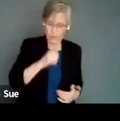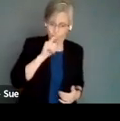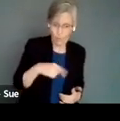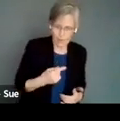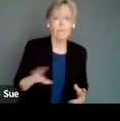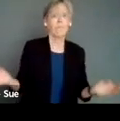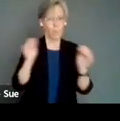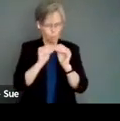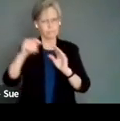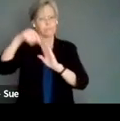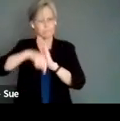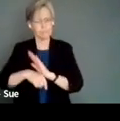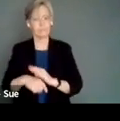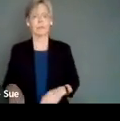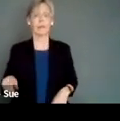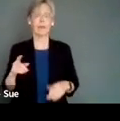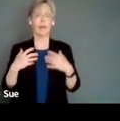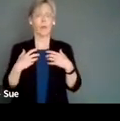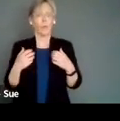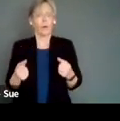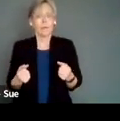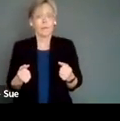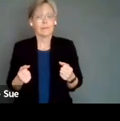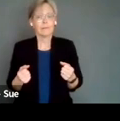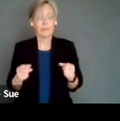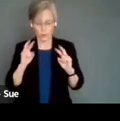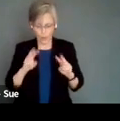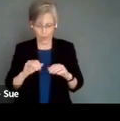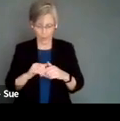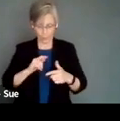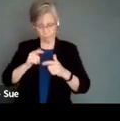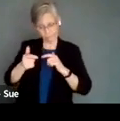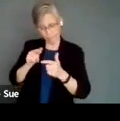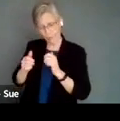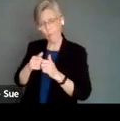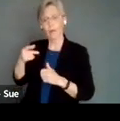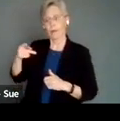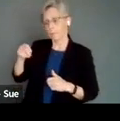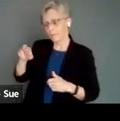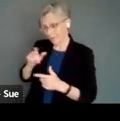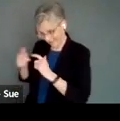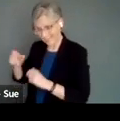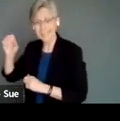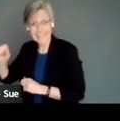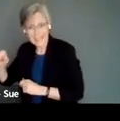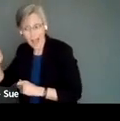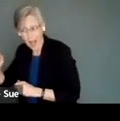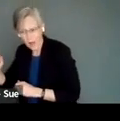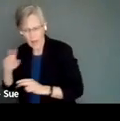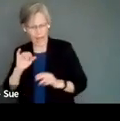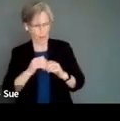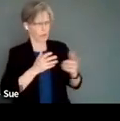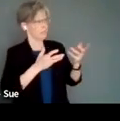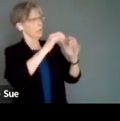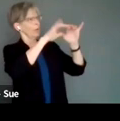is not just, you know, rooted in how we interact with our peers, but it's also rooted in how we interact with systems, and